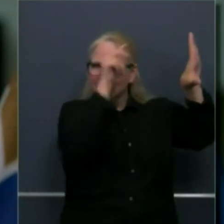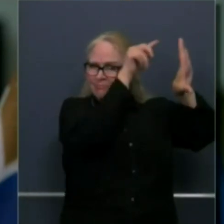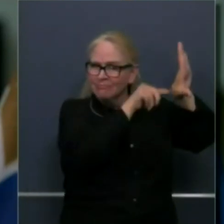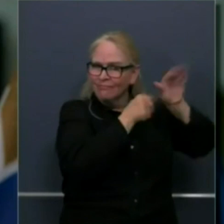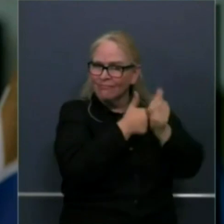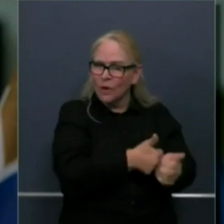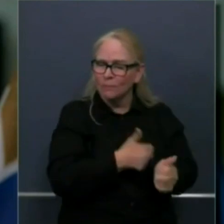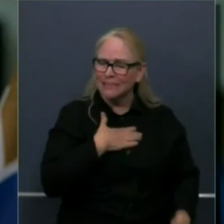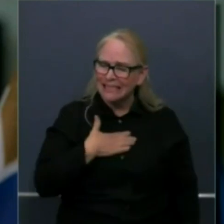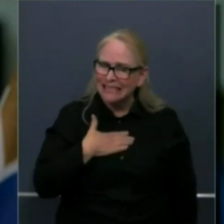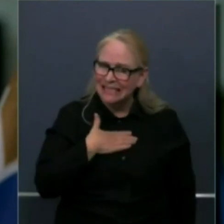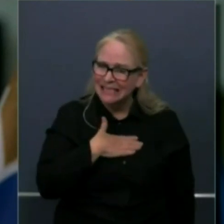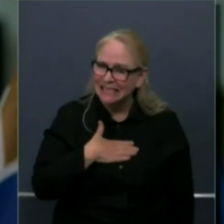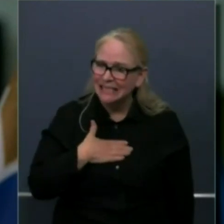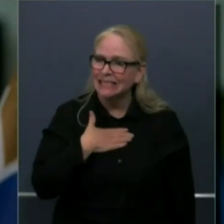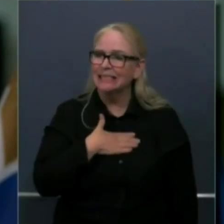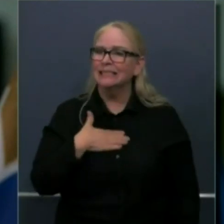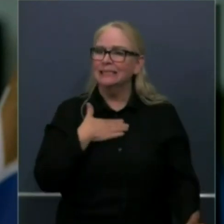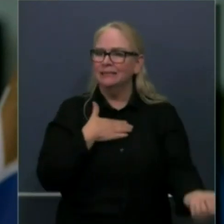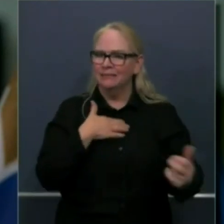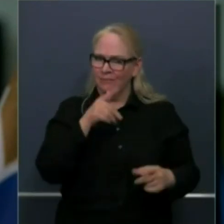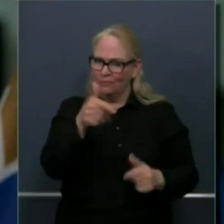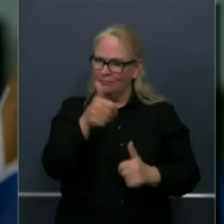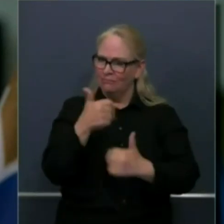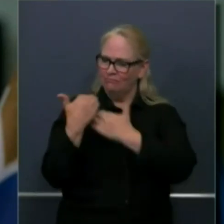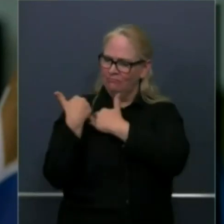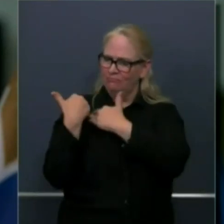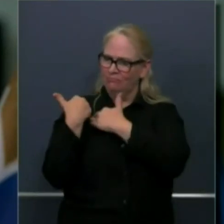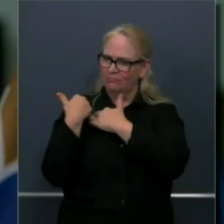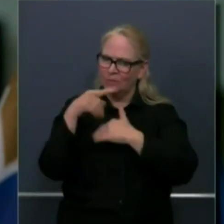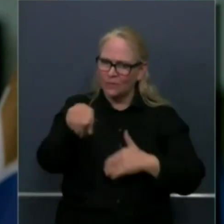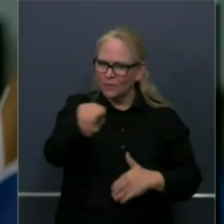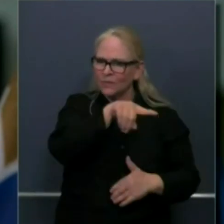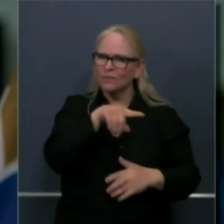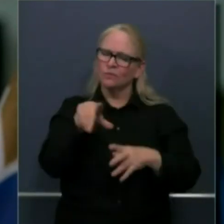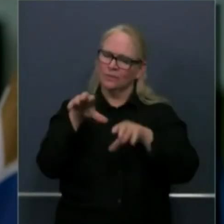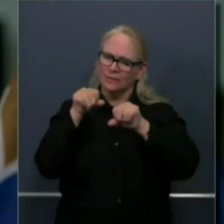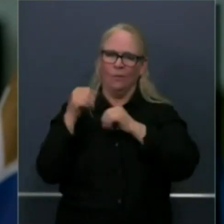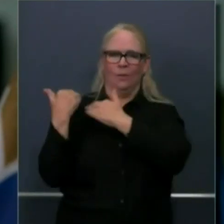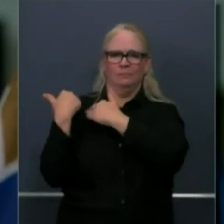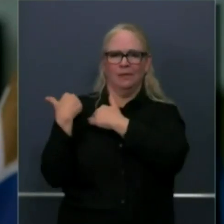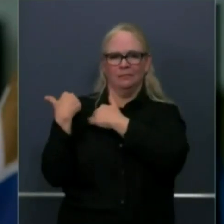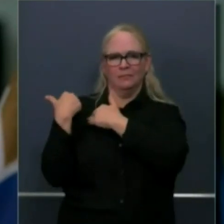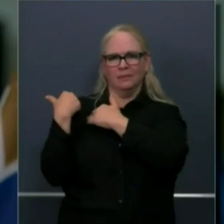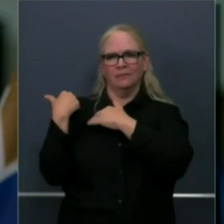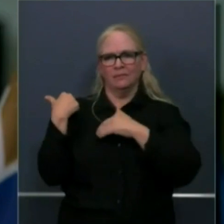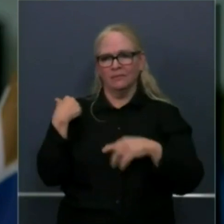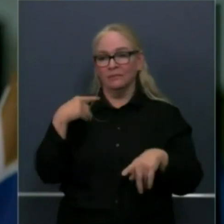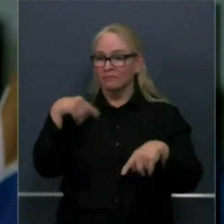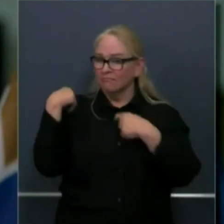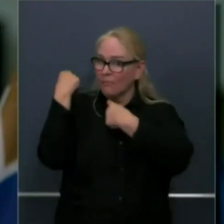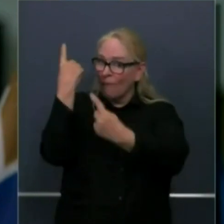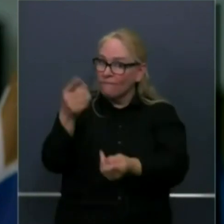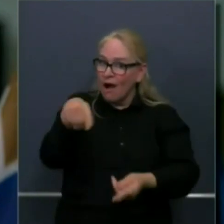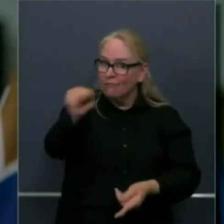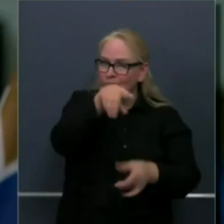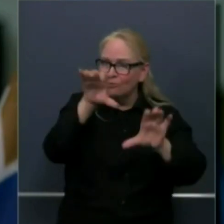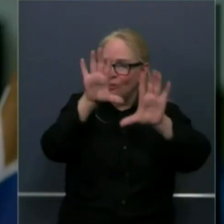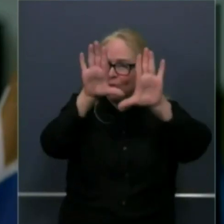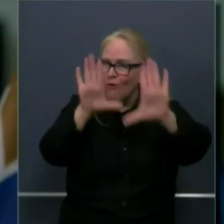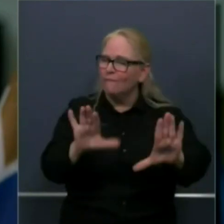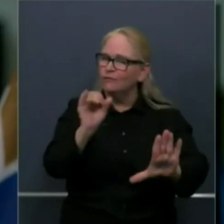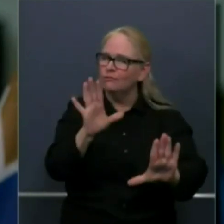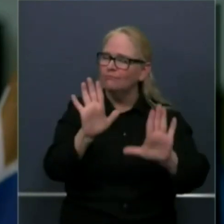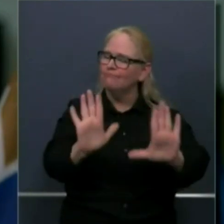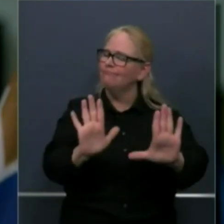even more than you have done and that's just a little personal responsibility you've been incredible public's been incredible we're at this point because 40